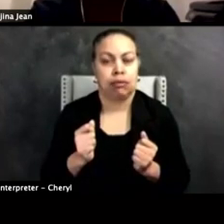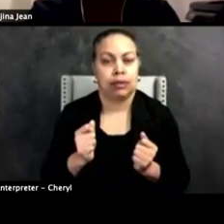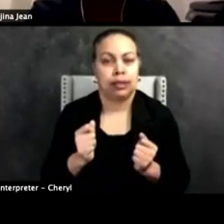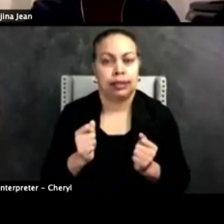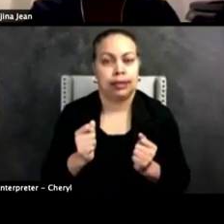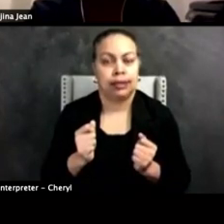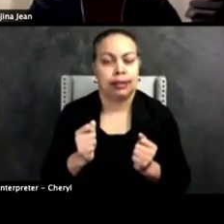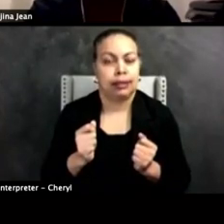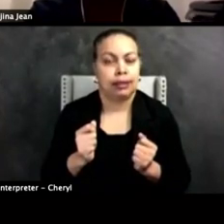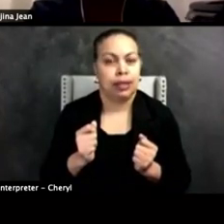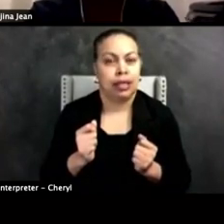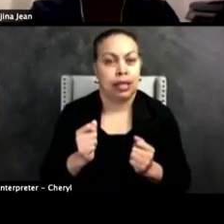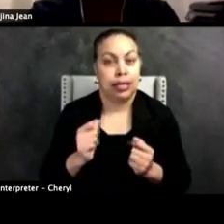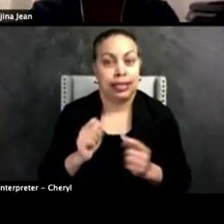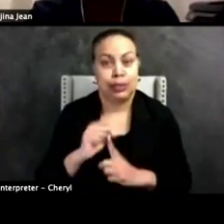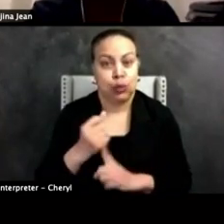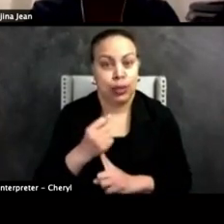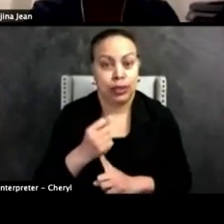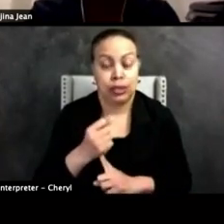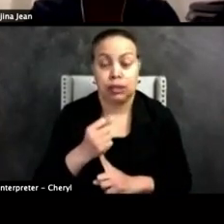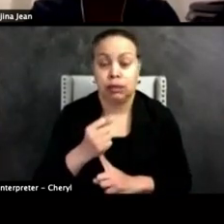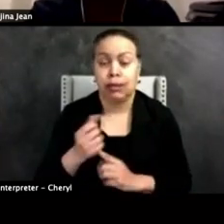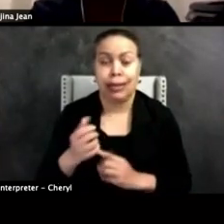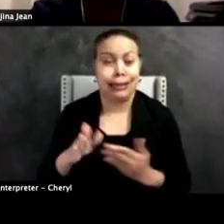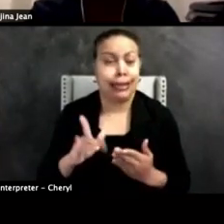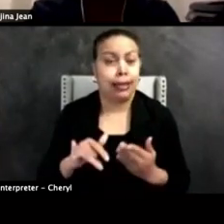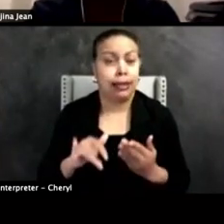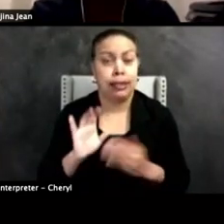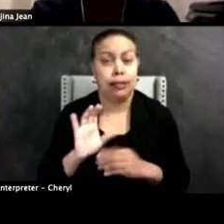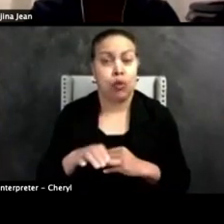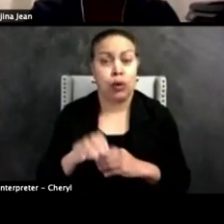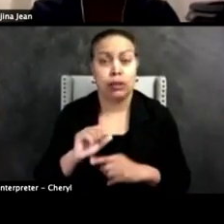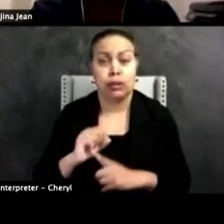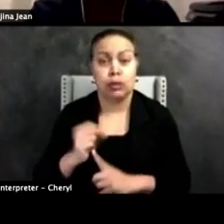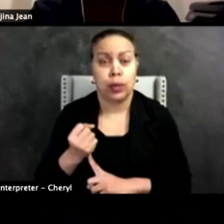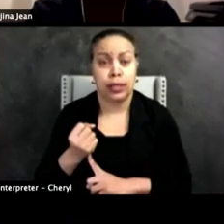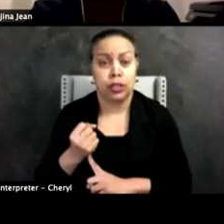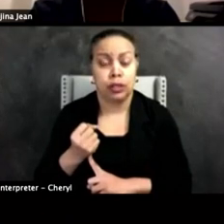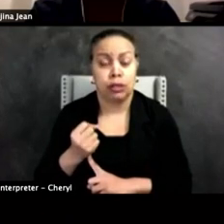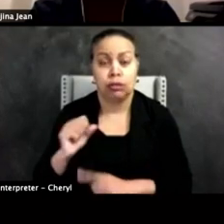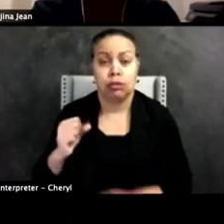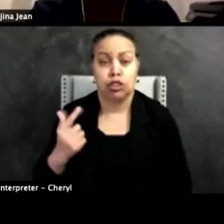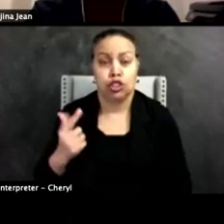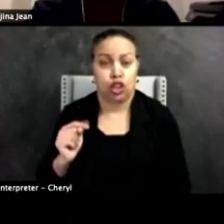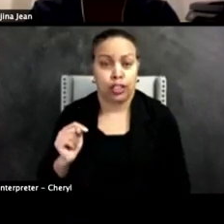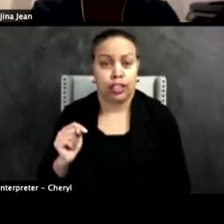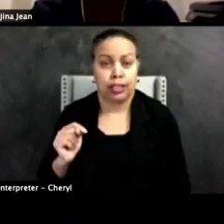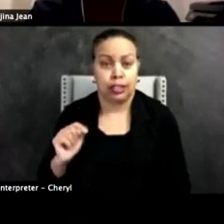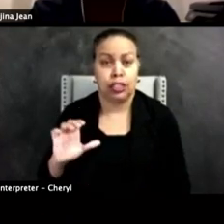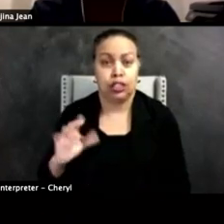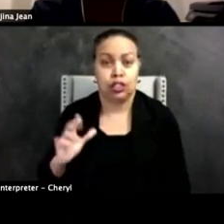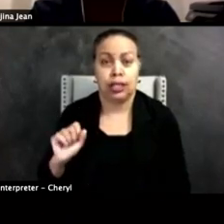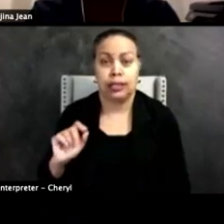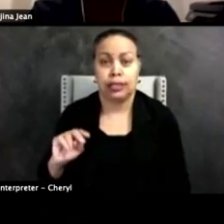situation where it was a deadly force situation. Sergeant Chesna, unfortunately,